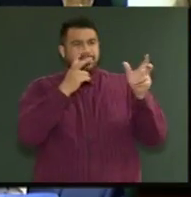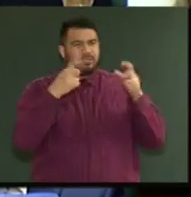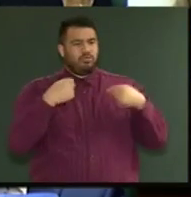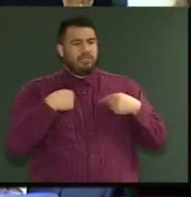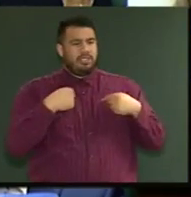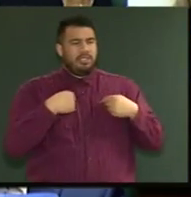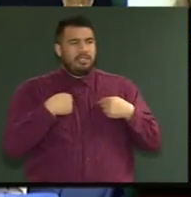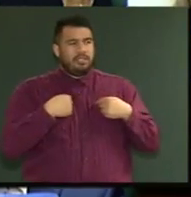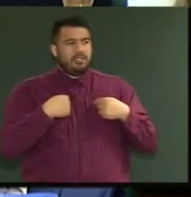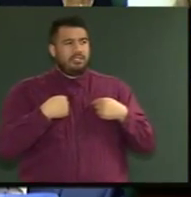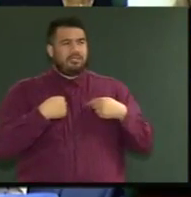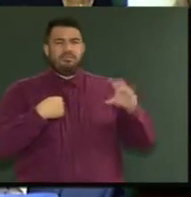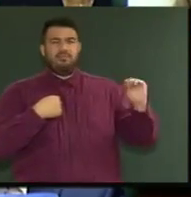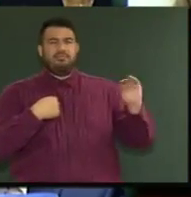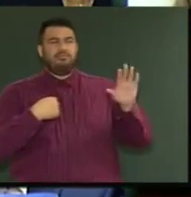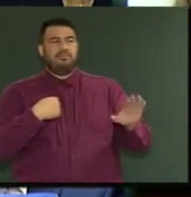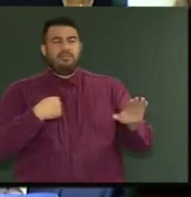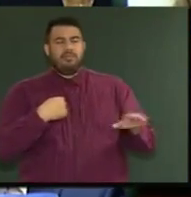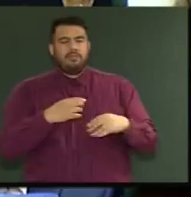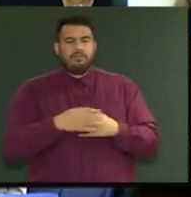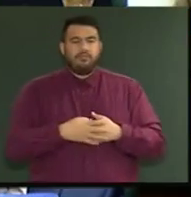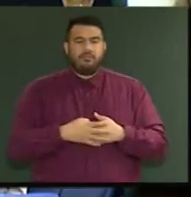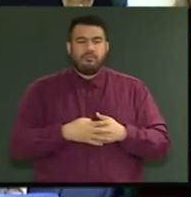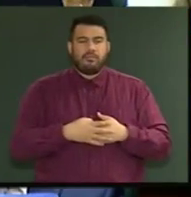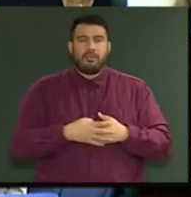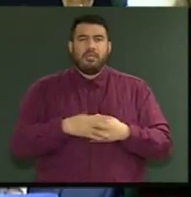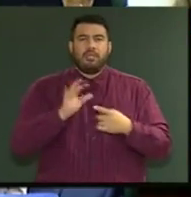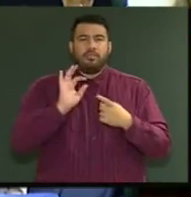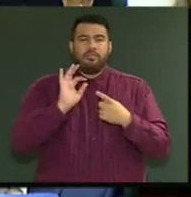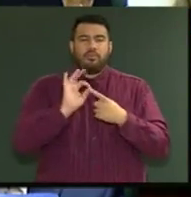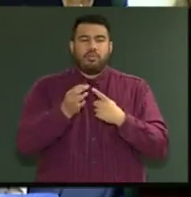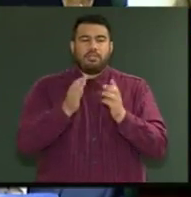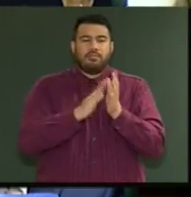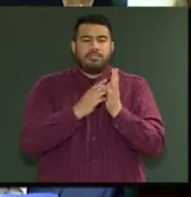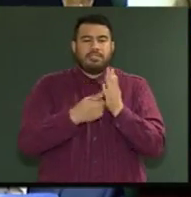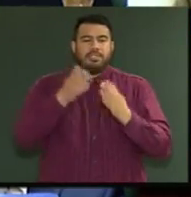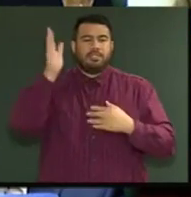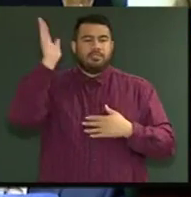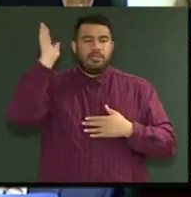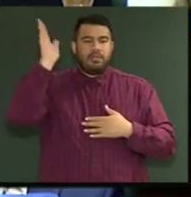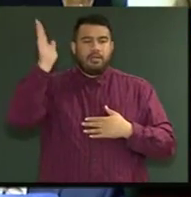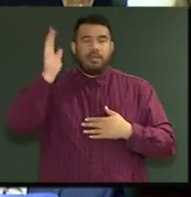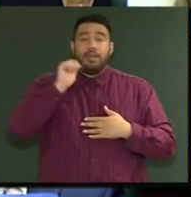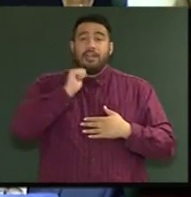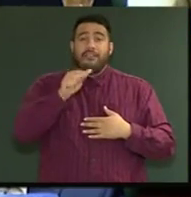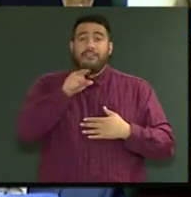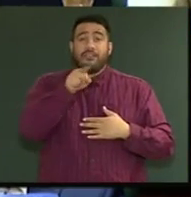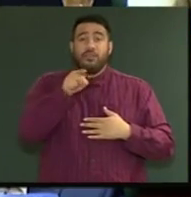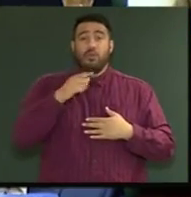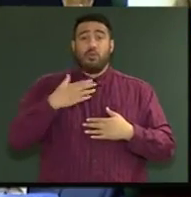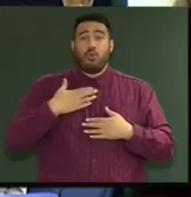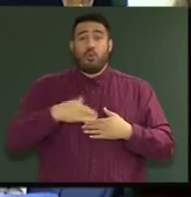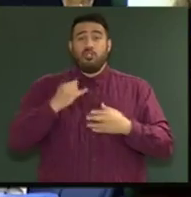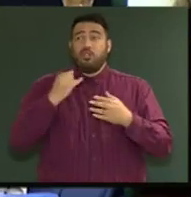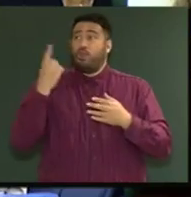It's And so here's the point, Mr Speaker. If you want to have people speak against things